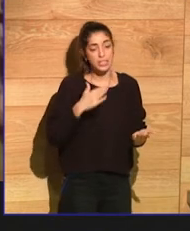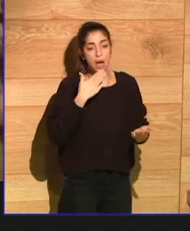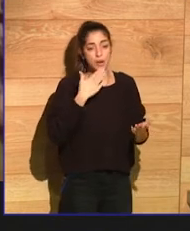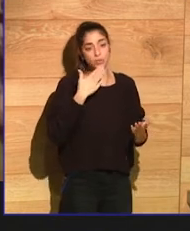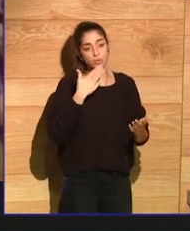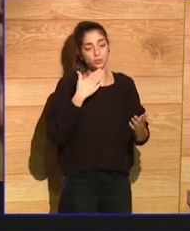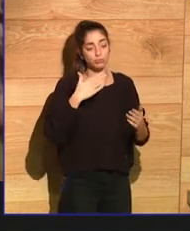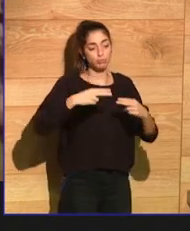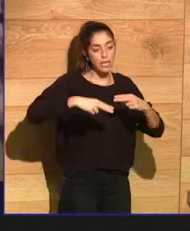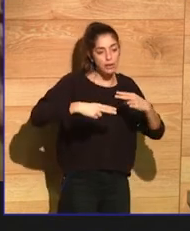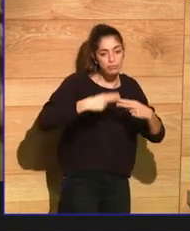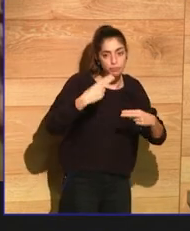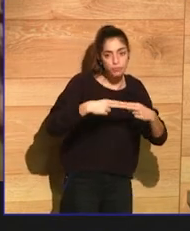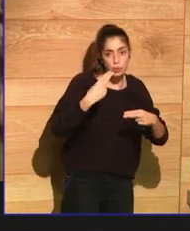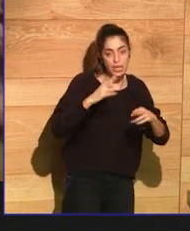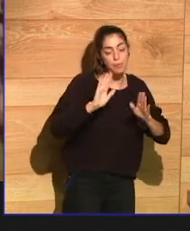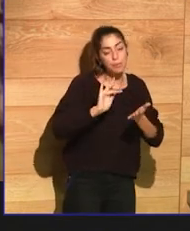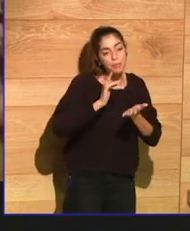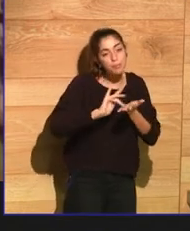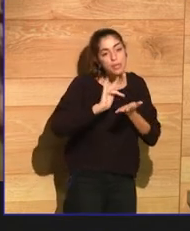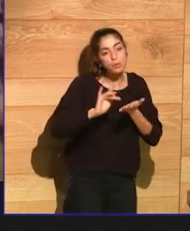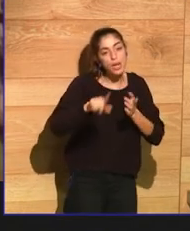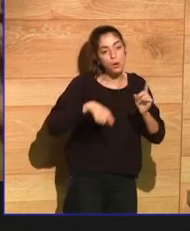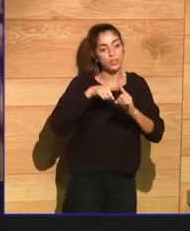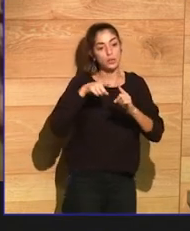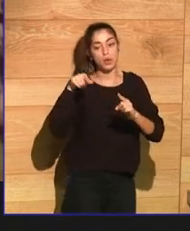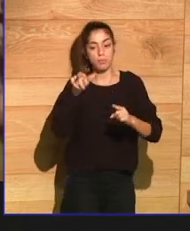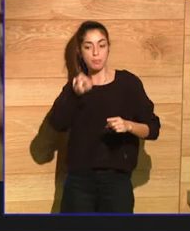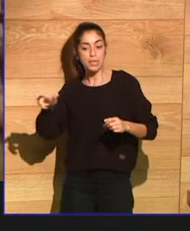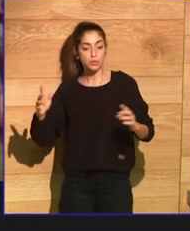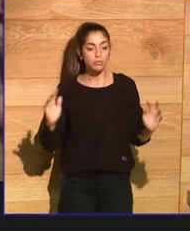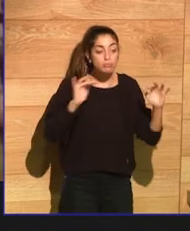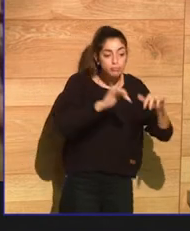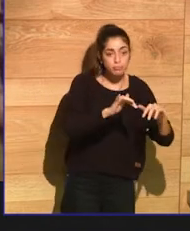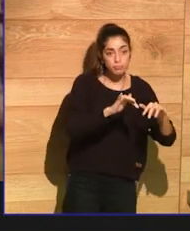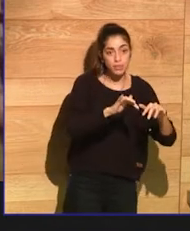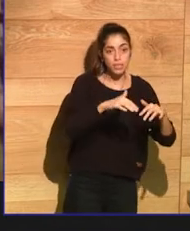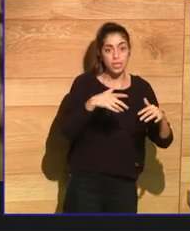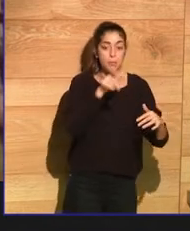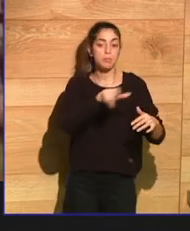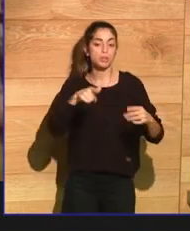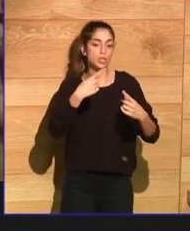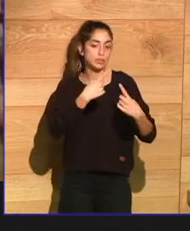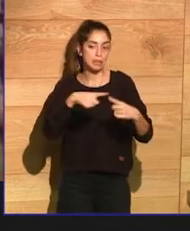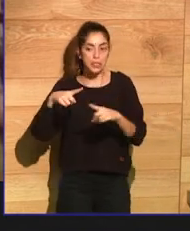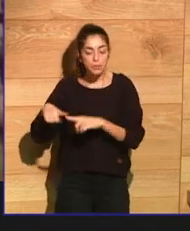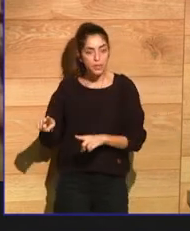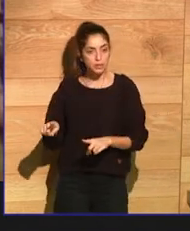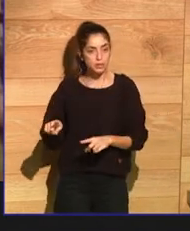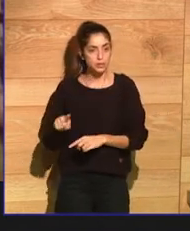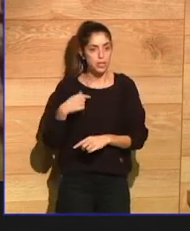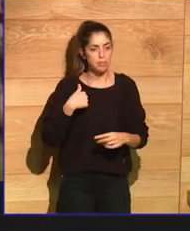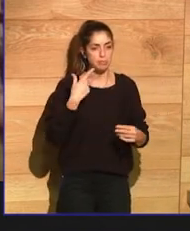online. And that's not very fulfilling. So I'm kind of fascinated by all of the